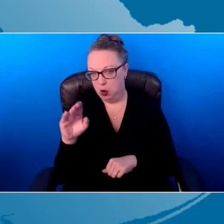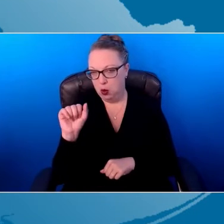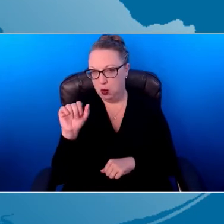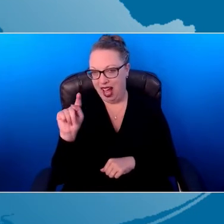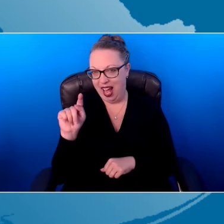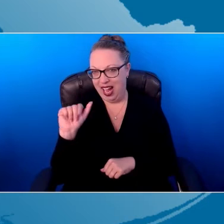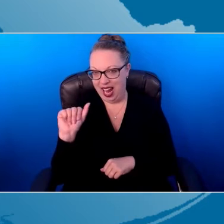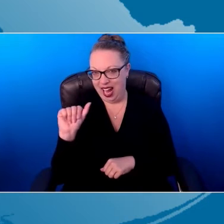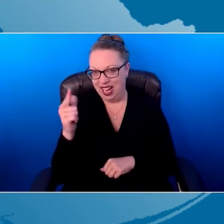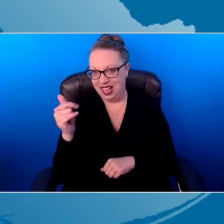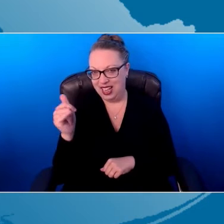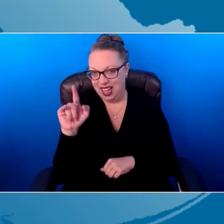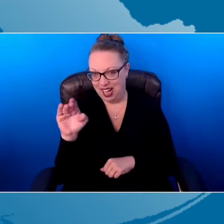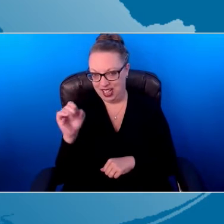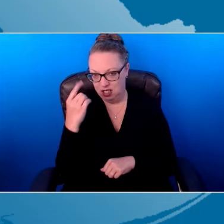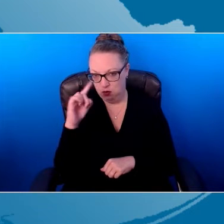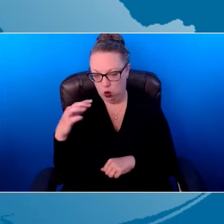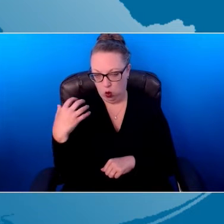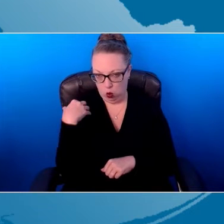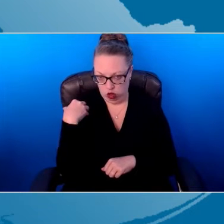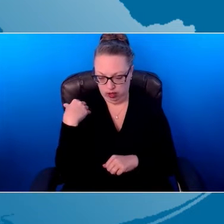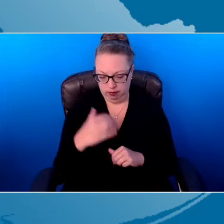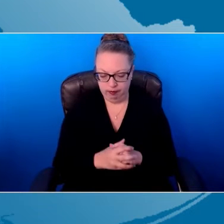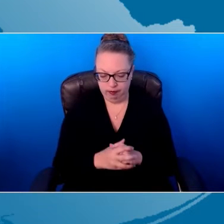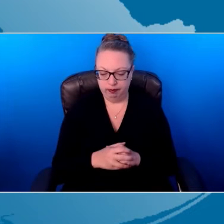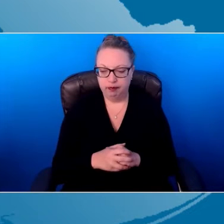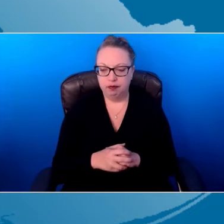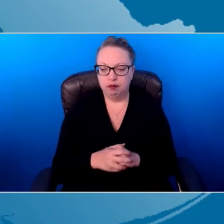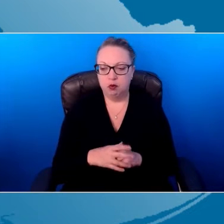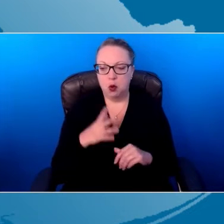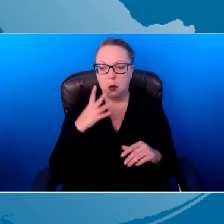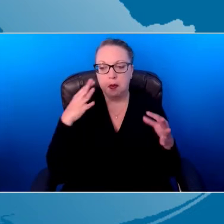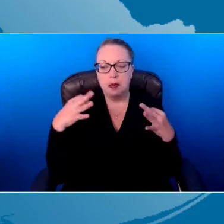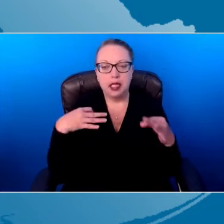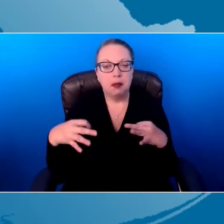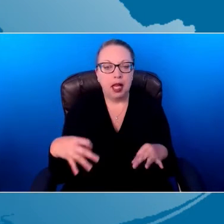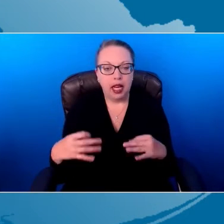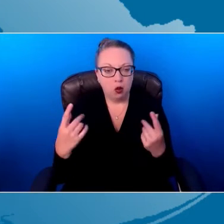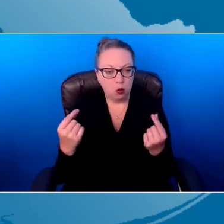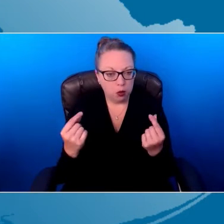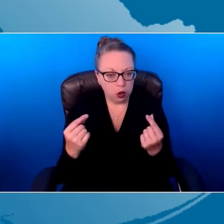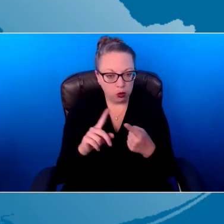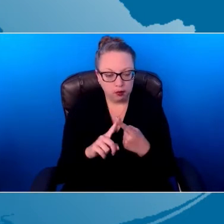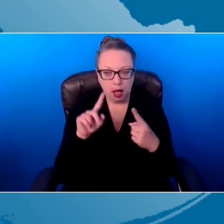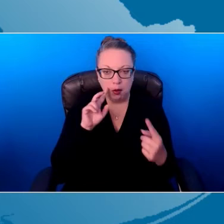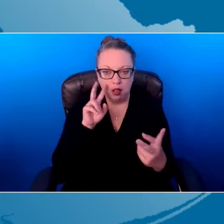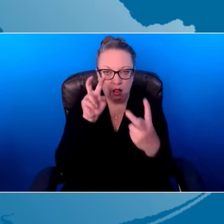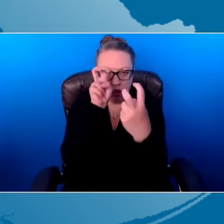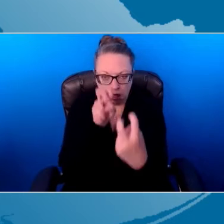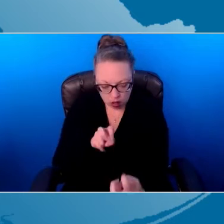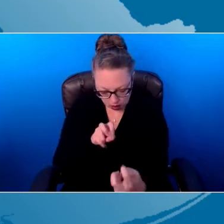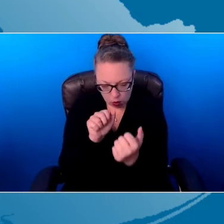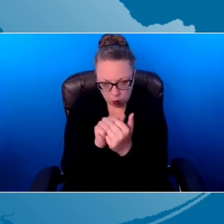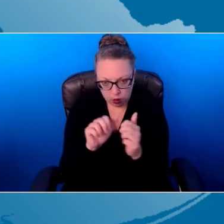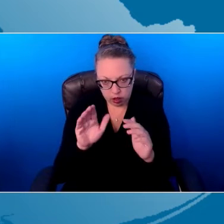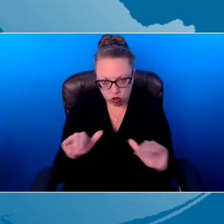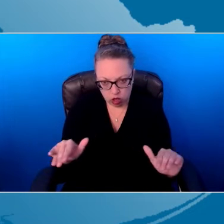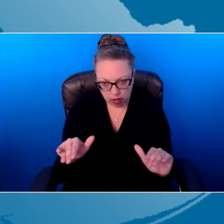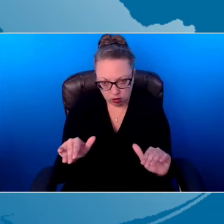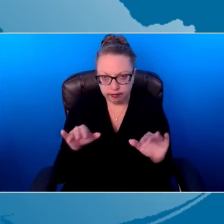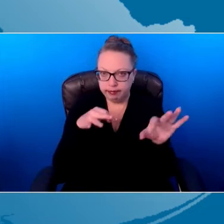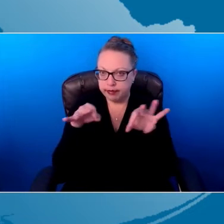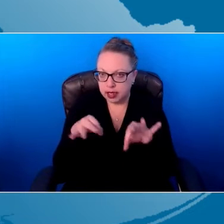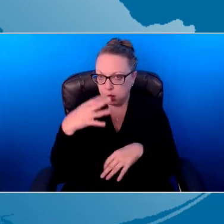It's in the observation column. So I'm going to explain what I'm going to do. I'm going to get down on his level. I'm going to explain why